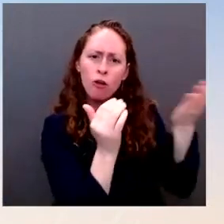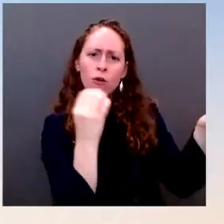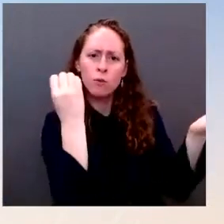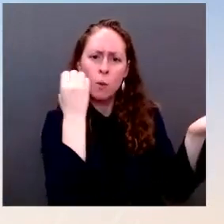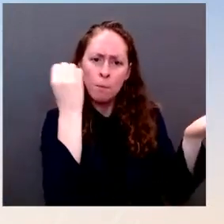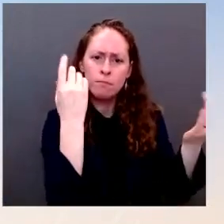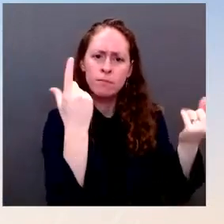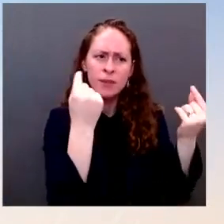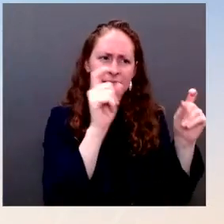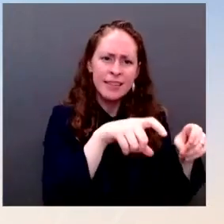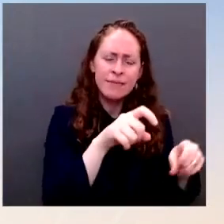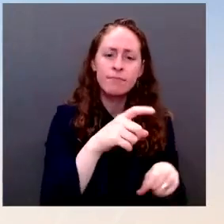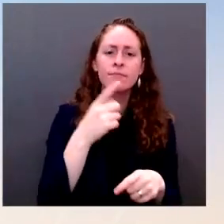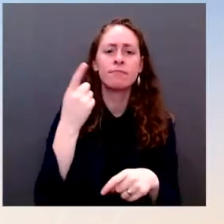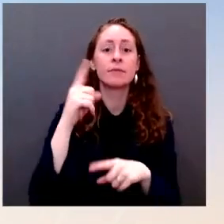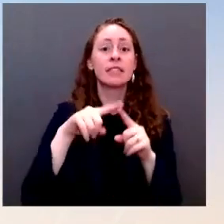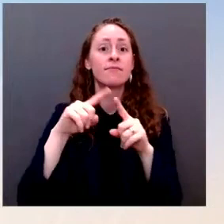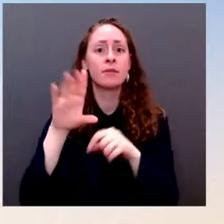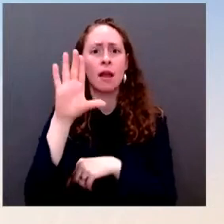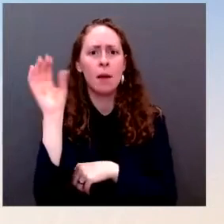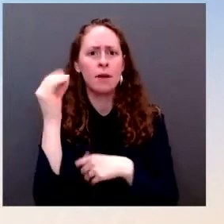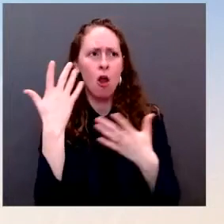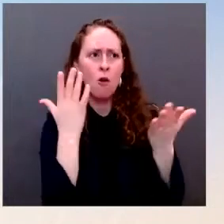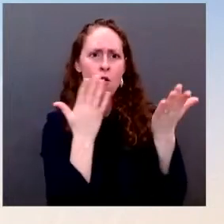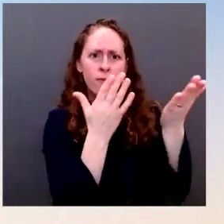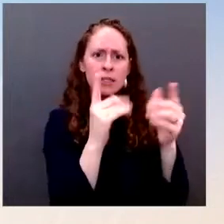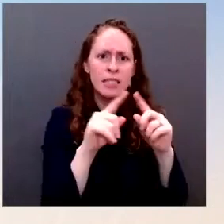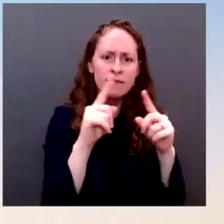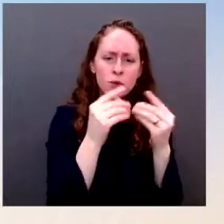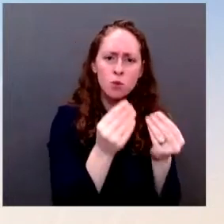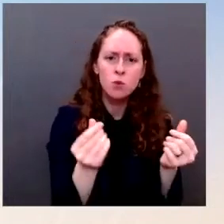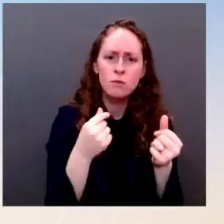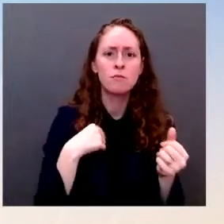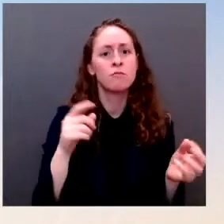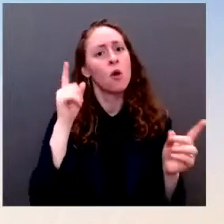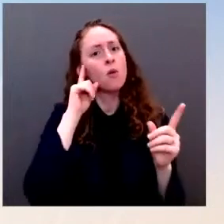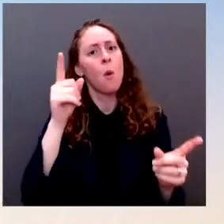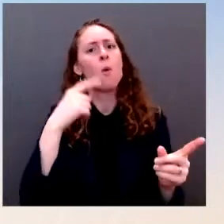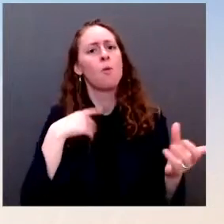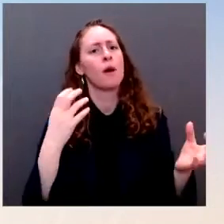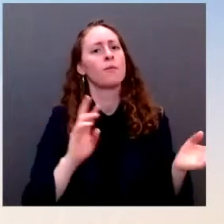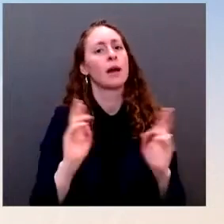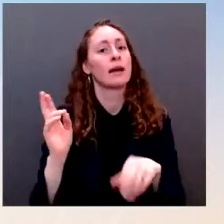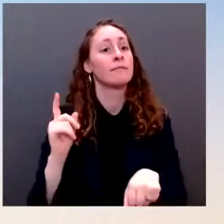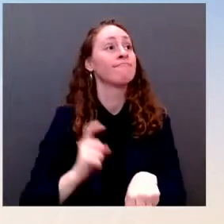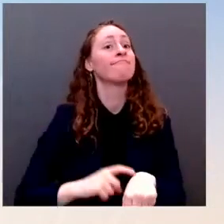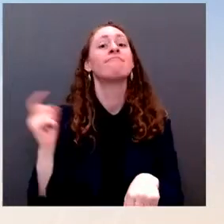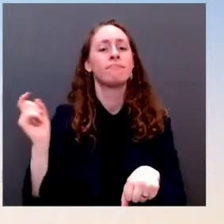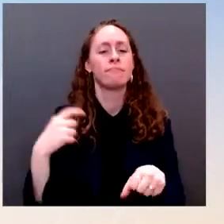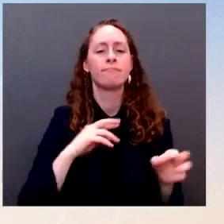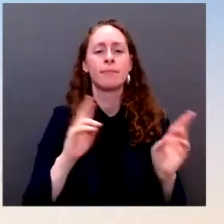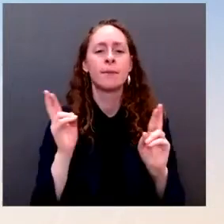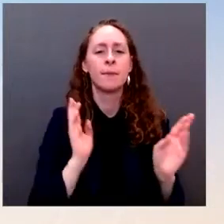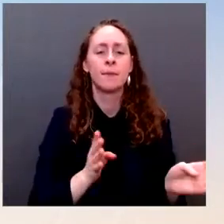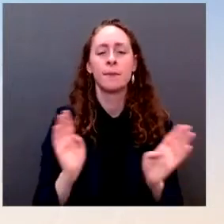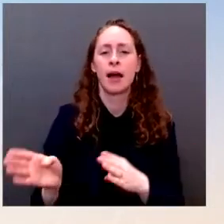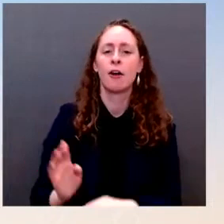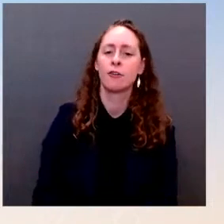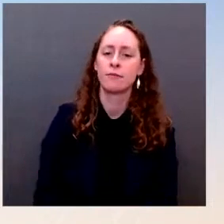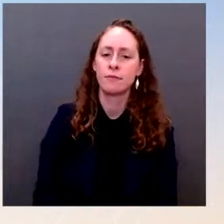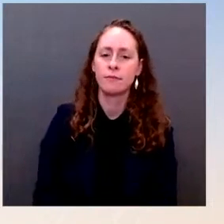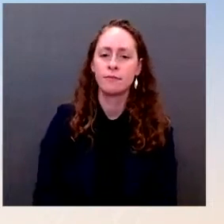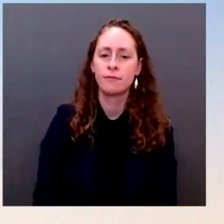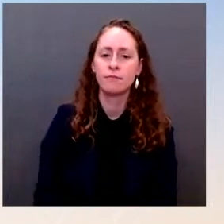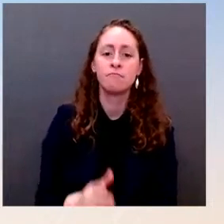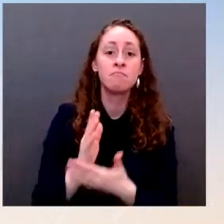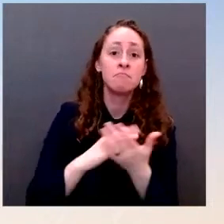capacity out there to meet those needs should they raise — some of them as natural gas, some of them as gas, as you know. So that is something we've been